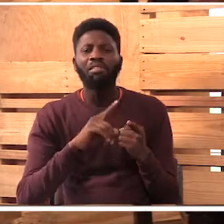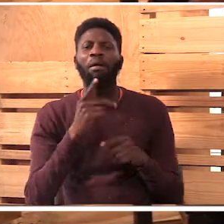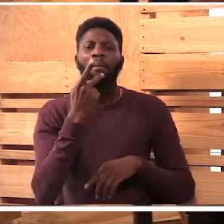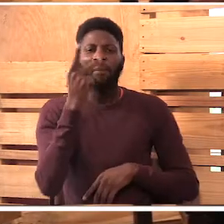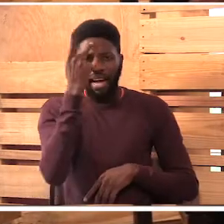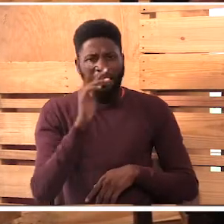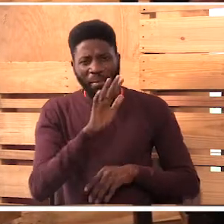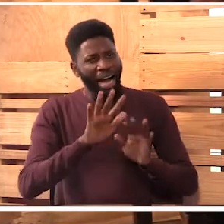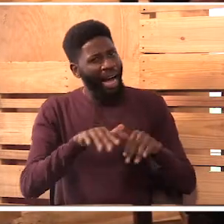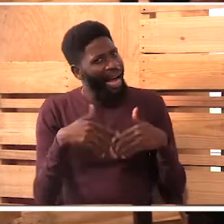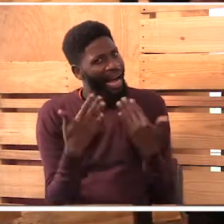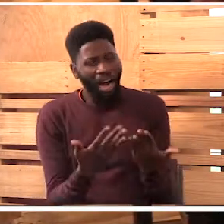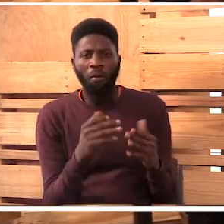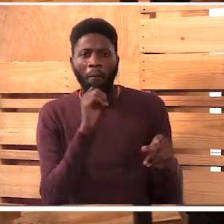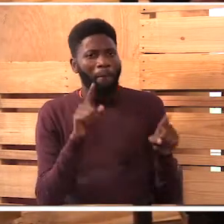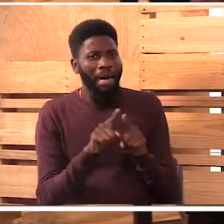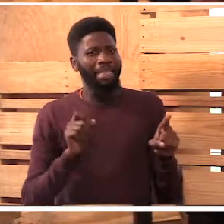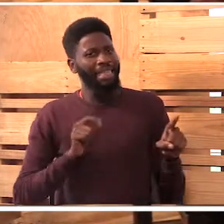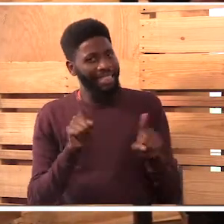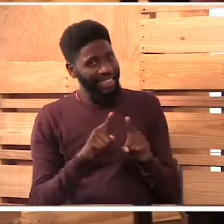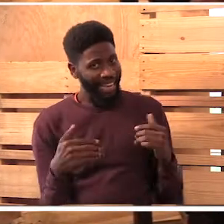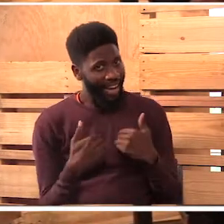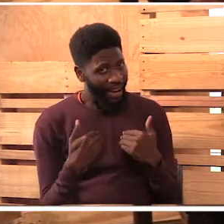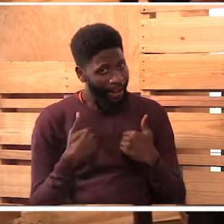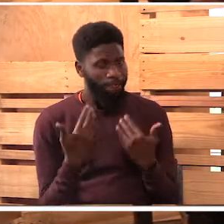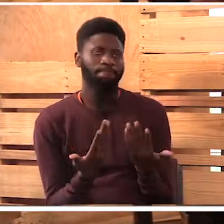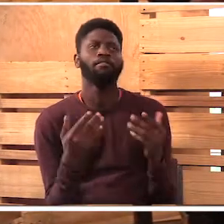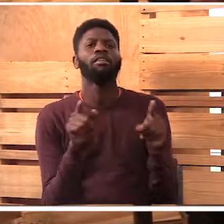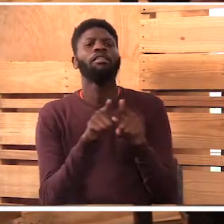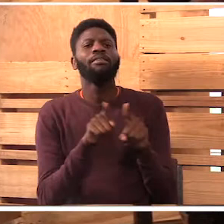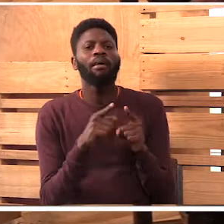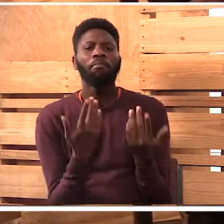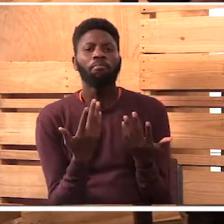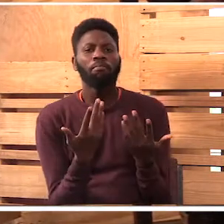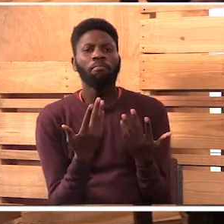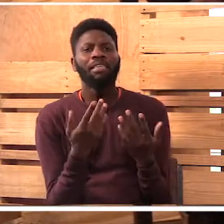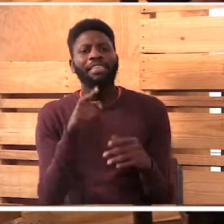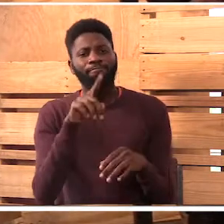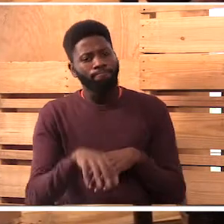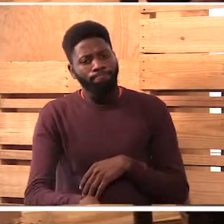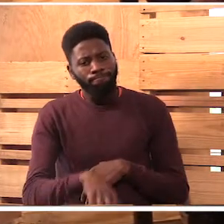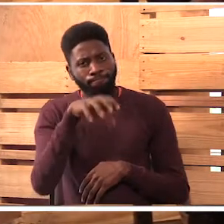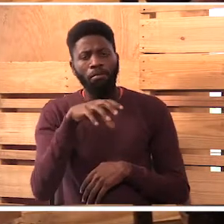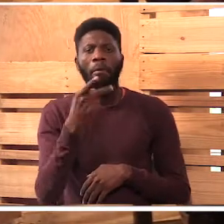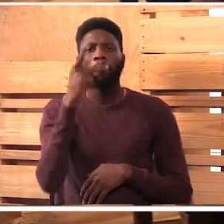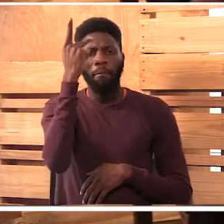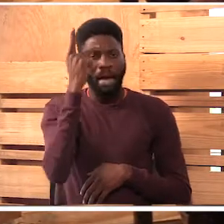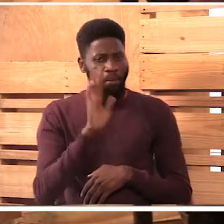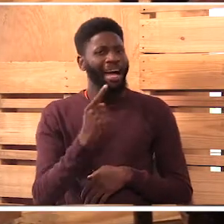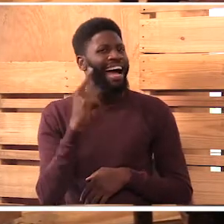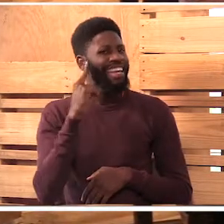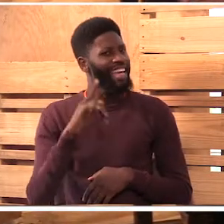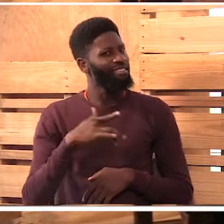whether you have brothers and sisters and how it is like being brought up by a deaf parent.